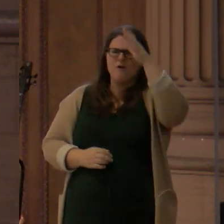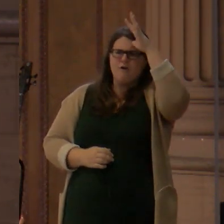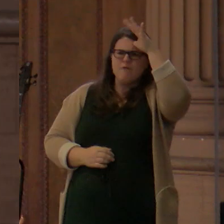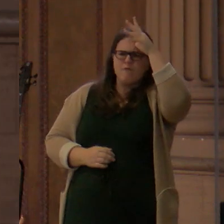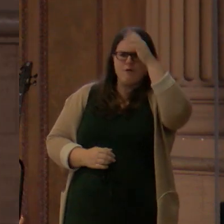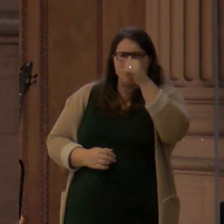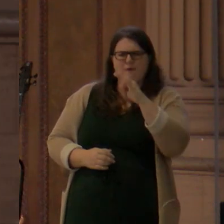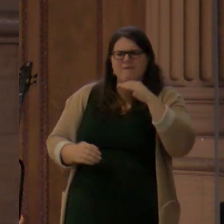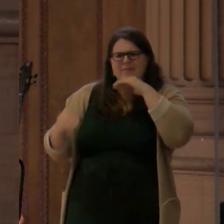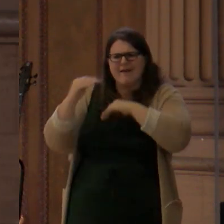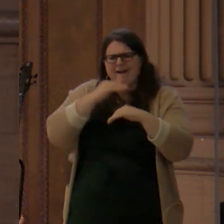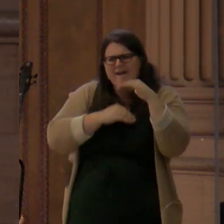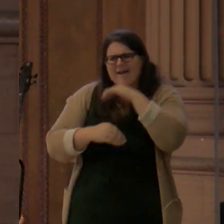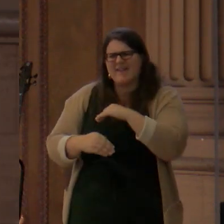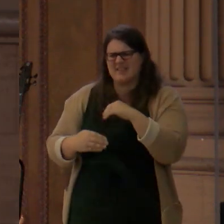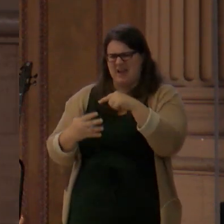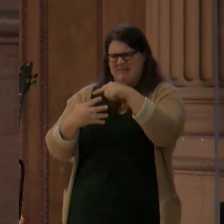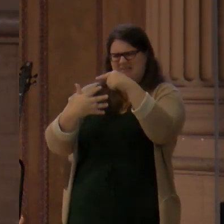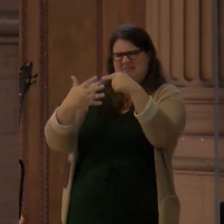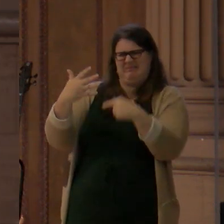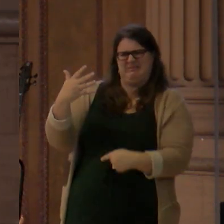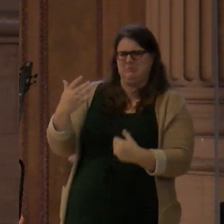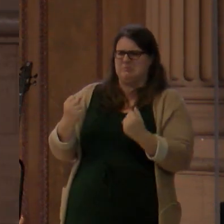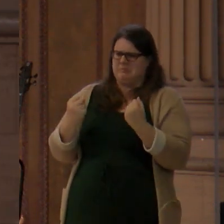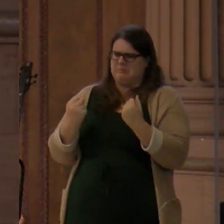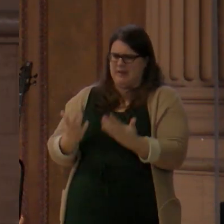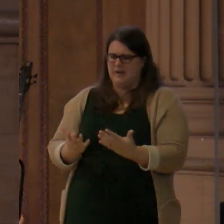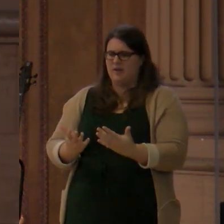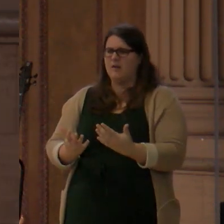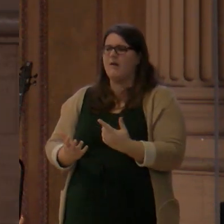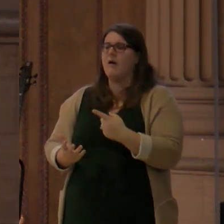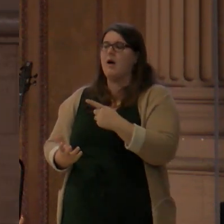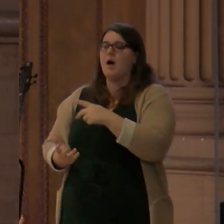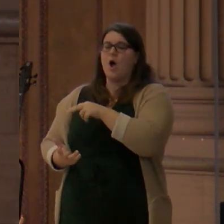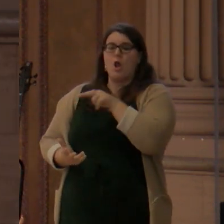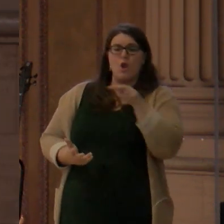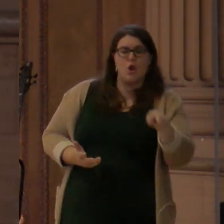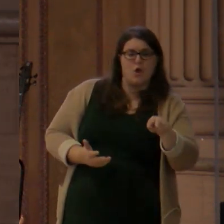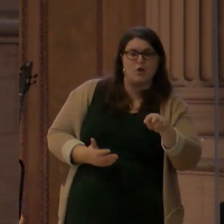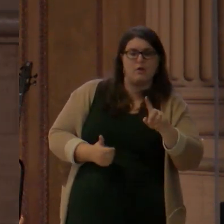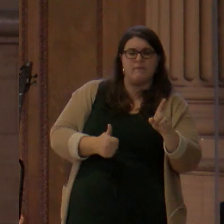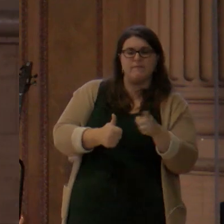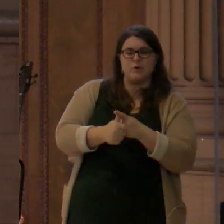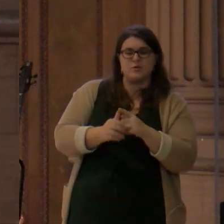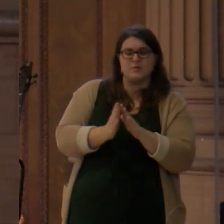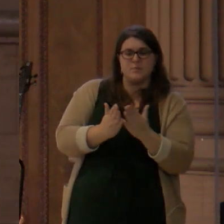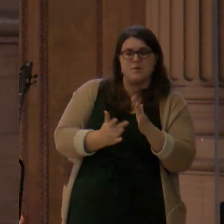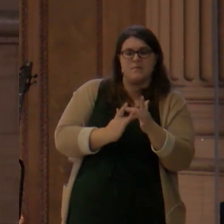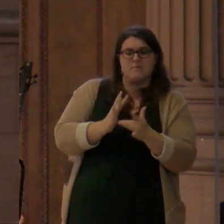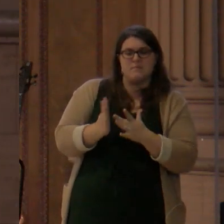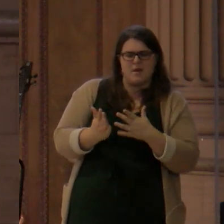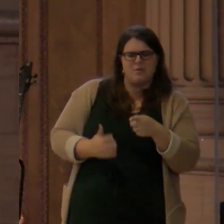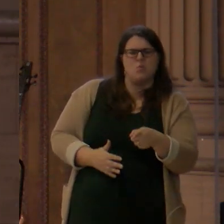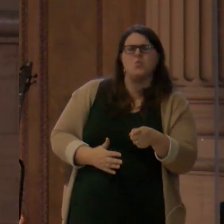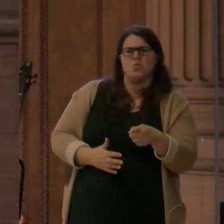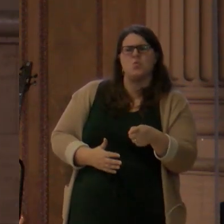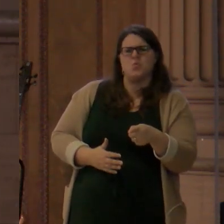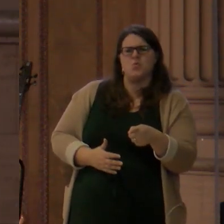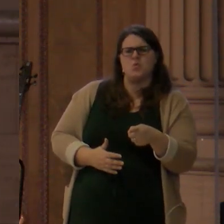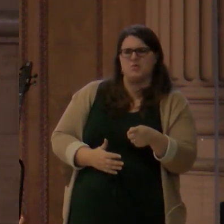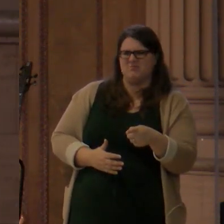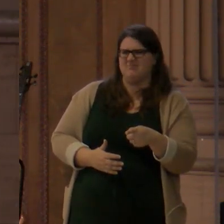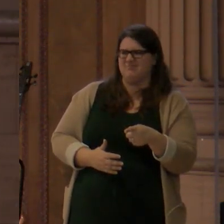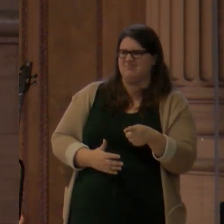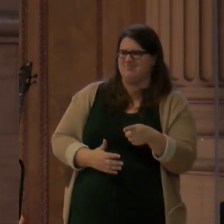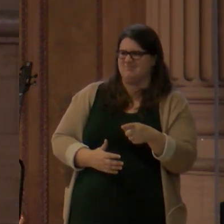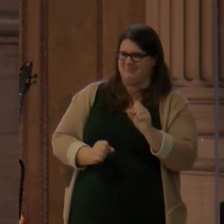descriptions here in chapter 3, verse 1. As a deceiver and father of lies. Because what does Satan do? He tempts Eve